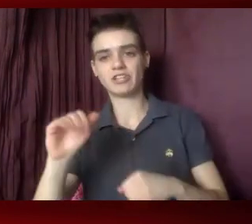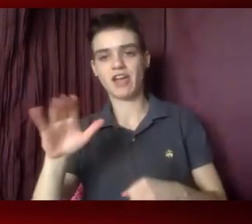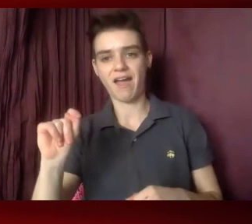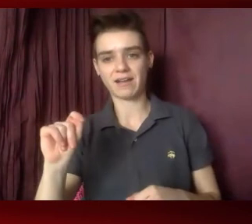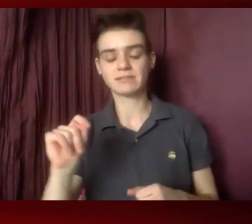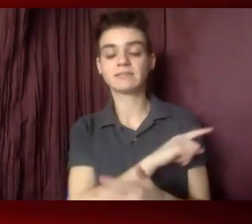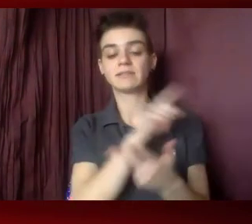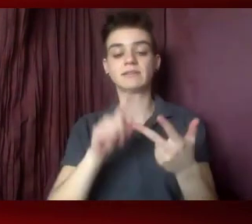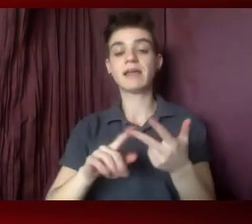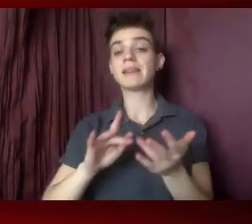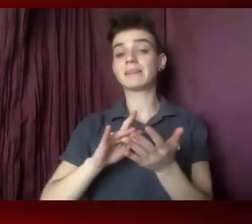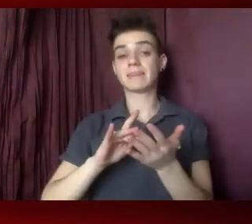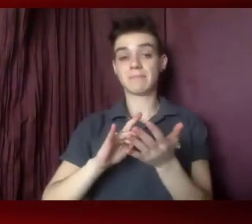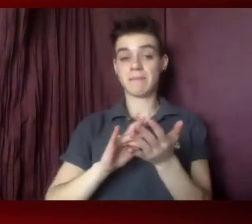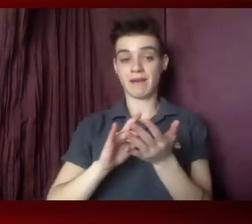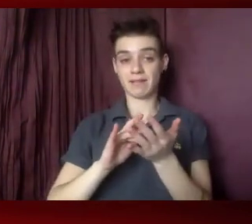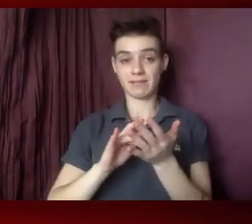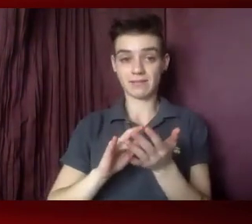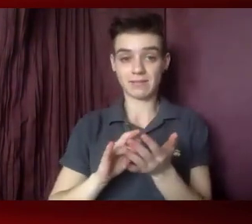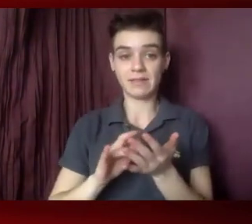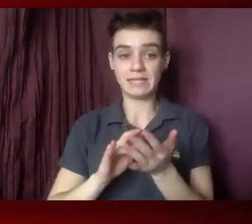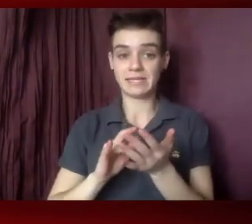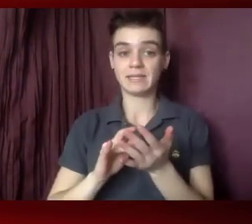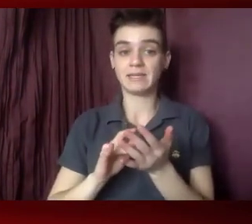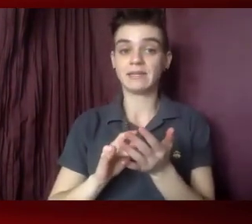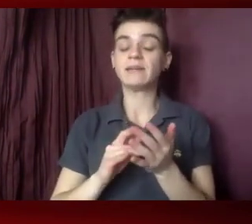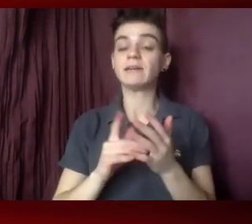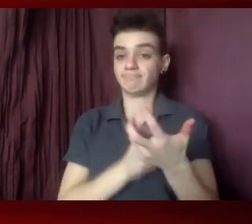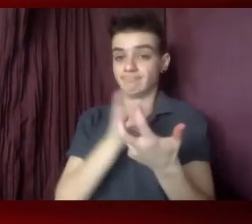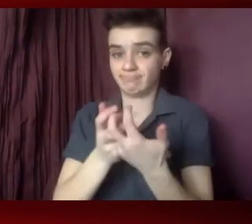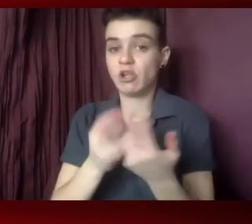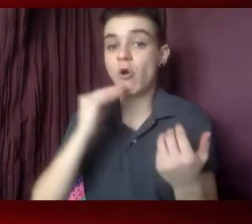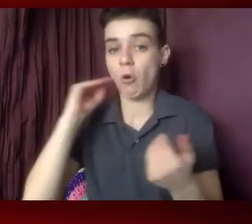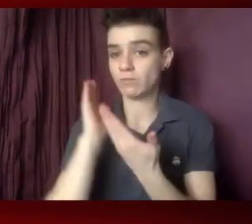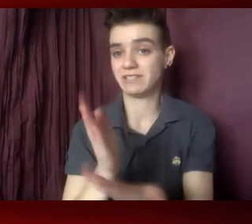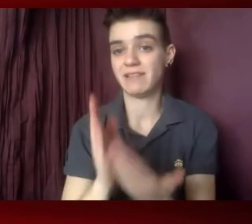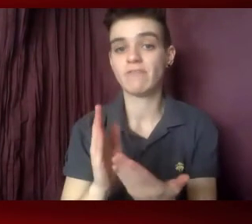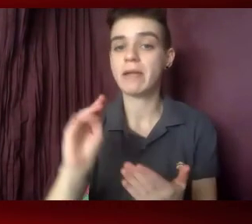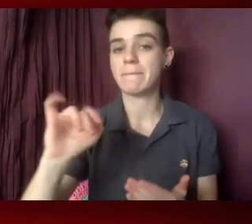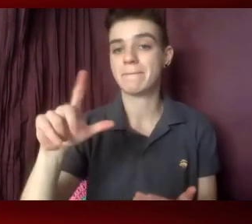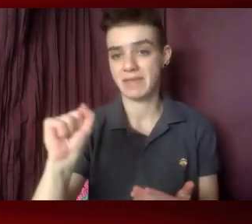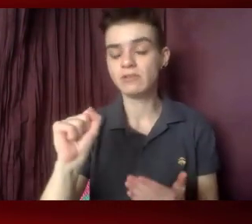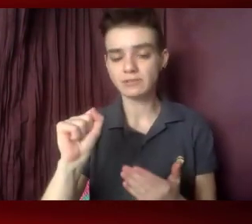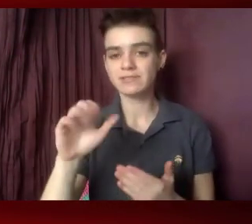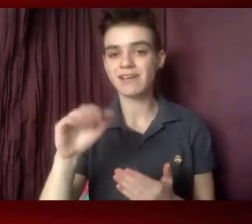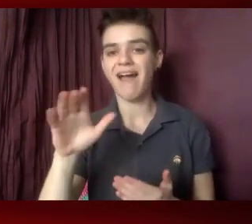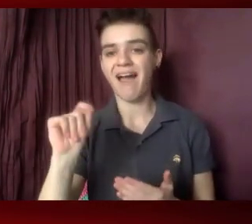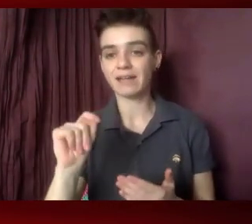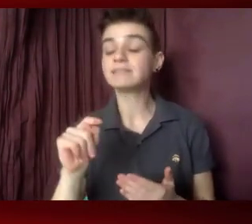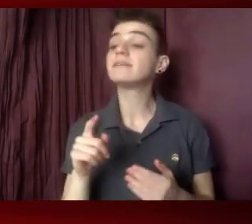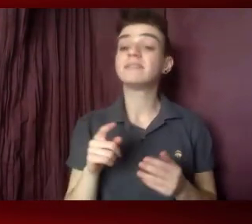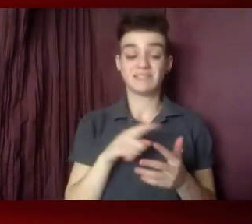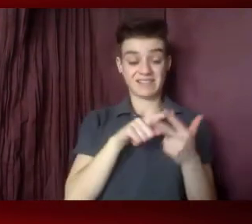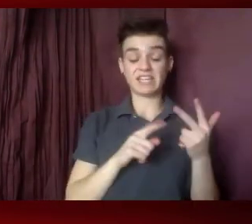Tailored Home Delivered Meals Demonstration Pilot Act. These acts were introduced in the last congressional session, but were